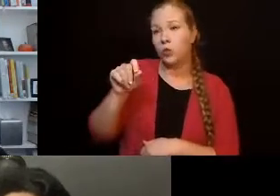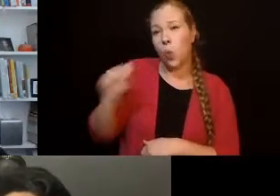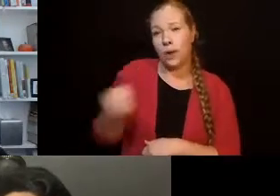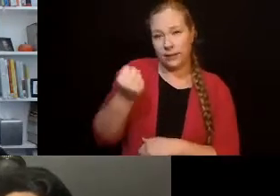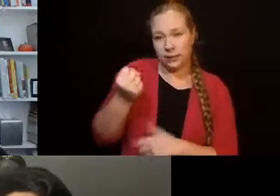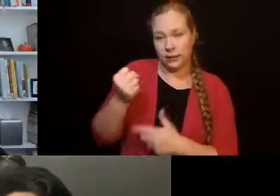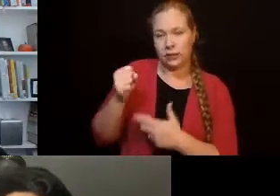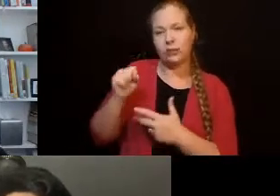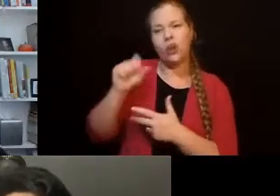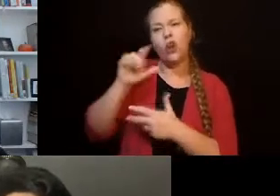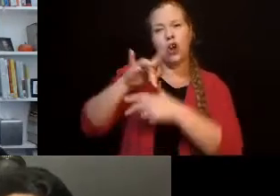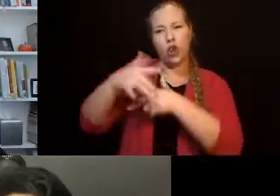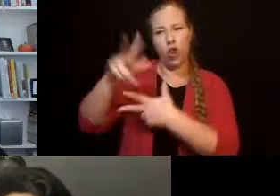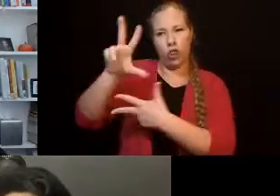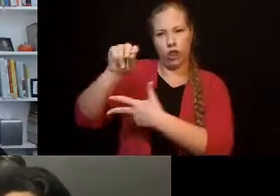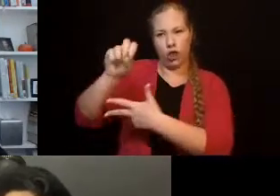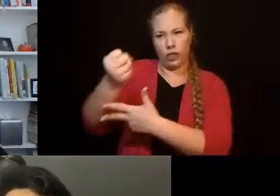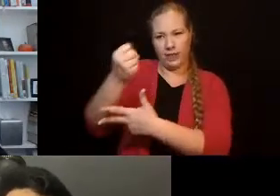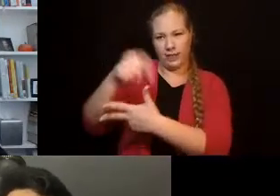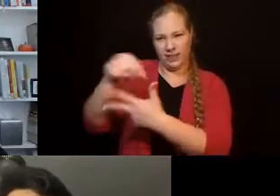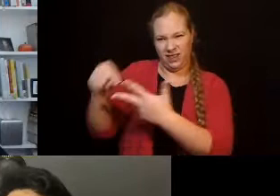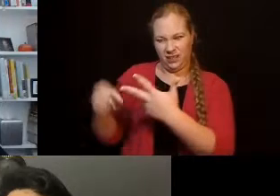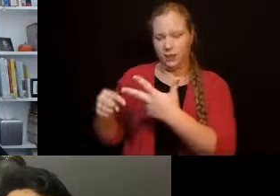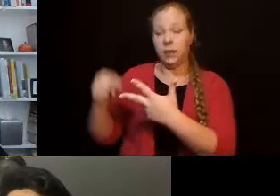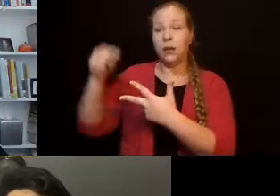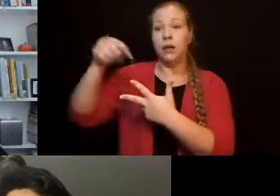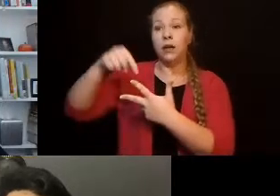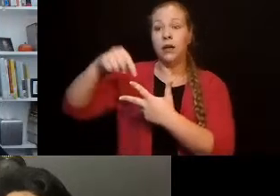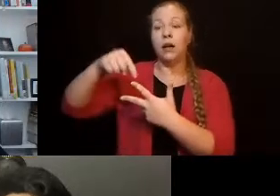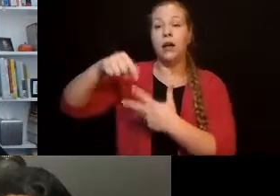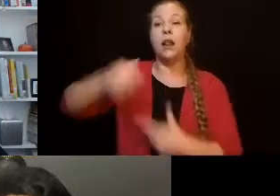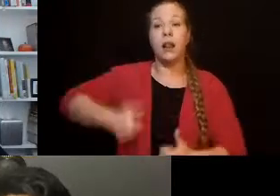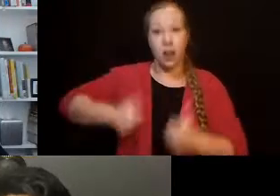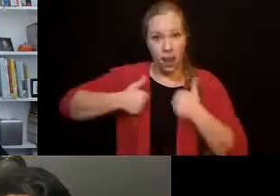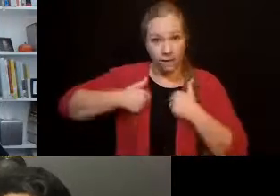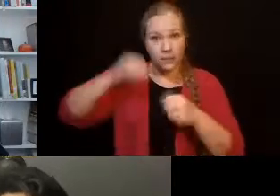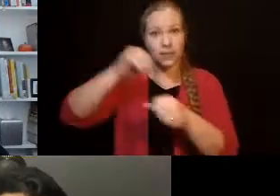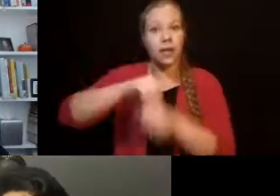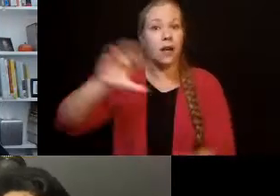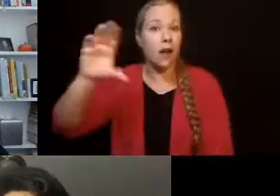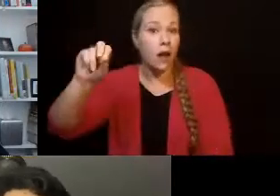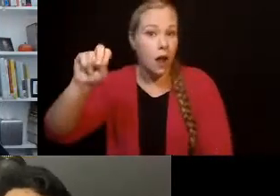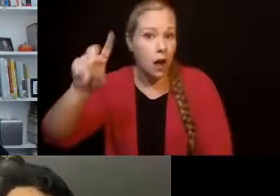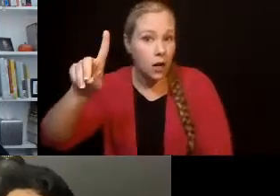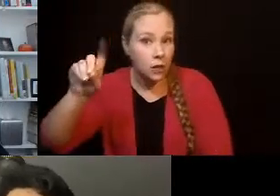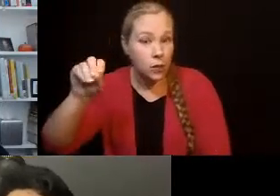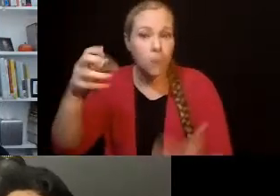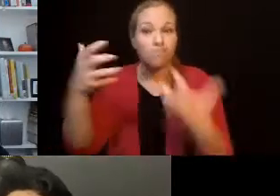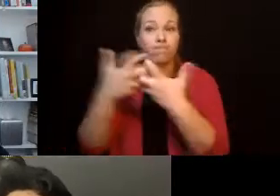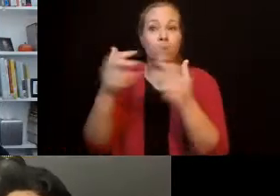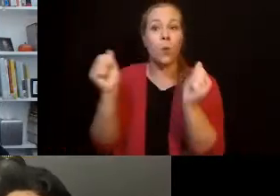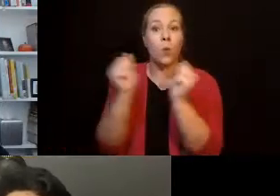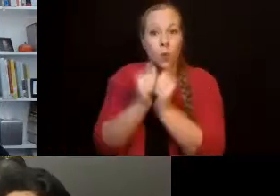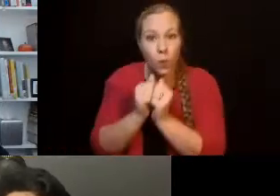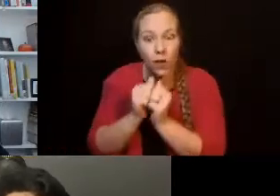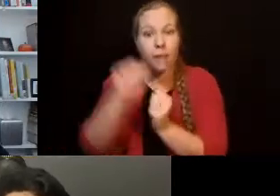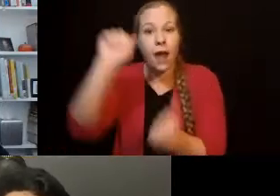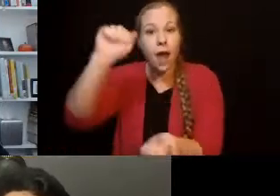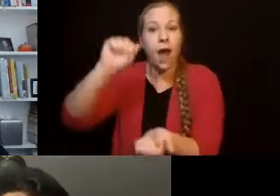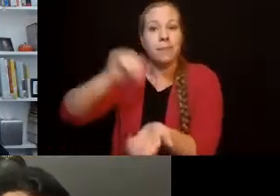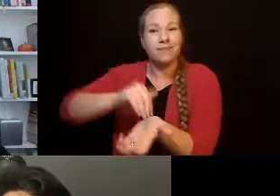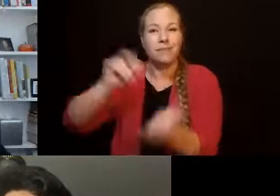in a condo with a provider right now. And that's working well,